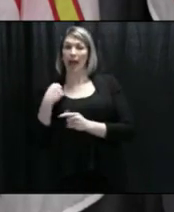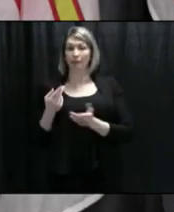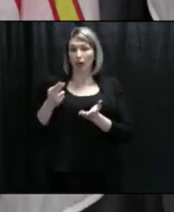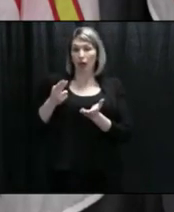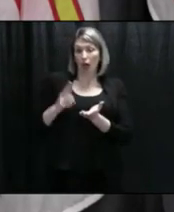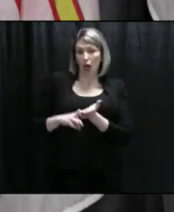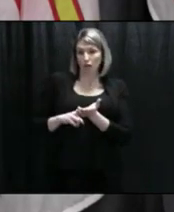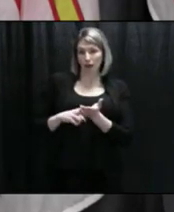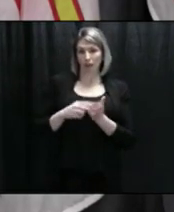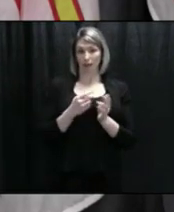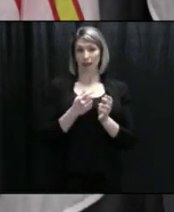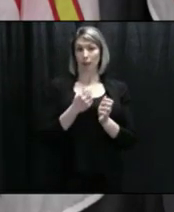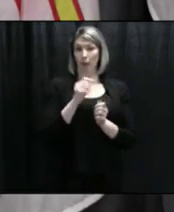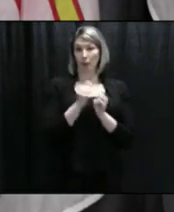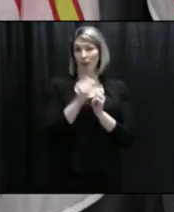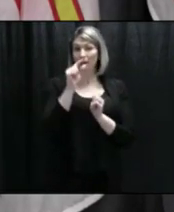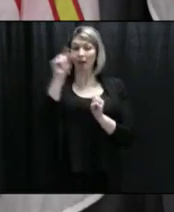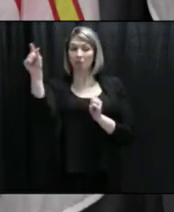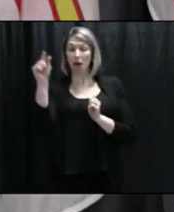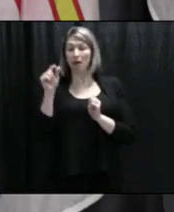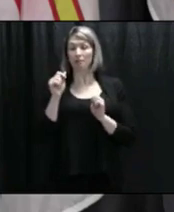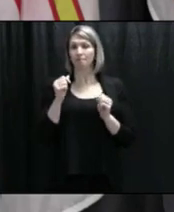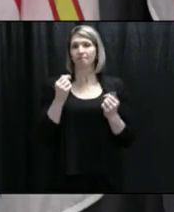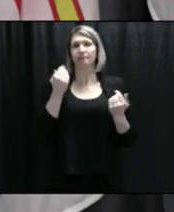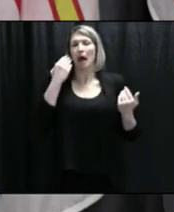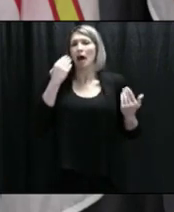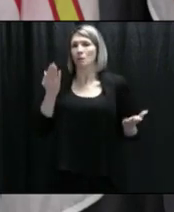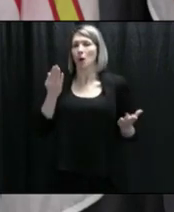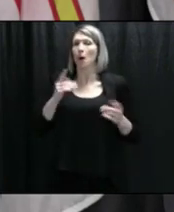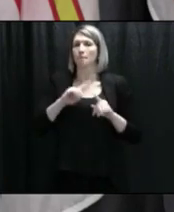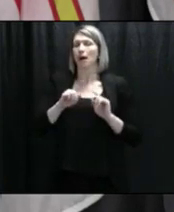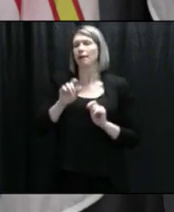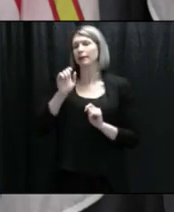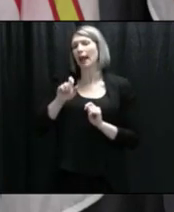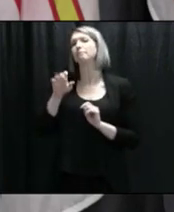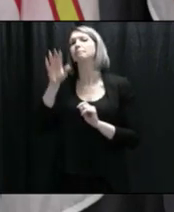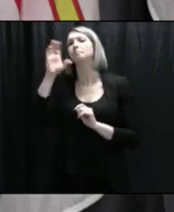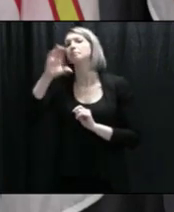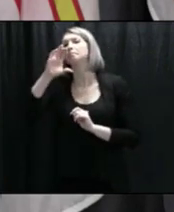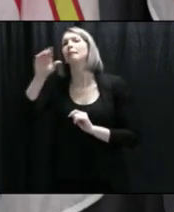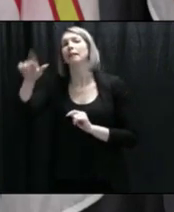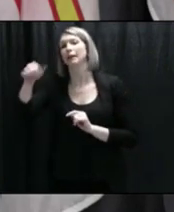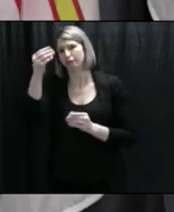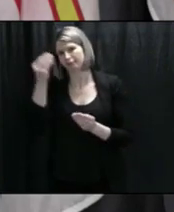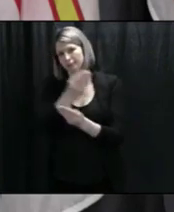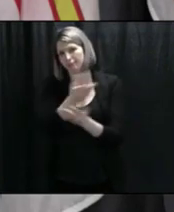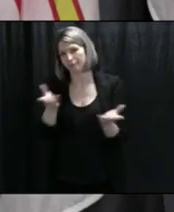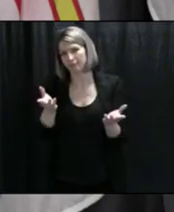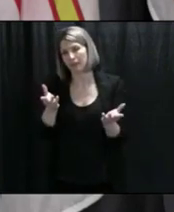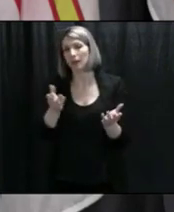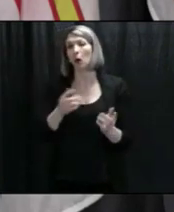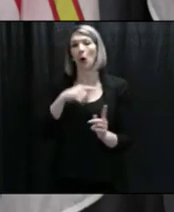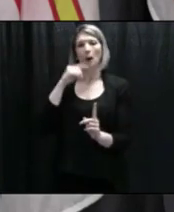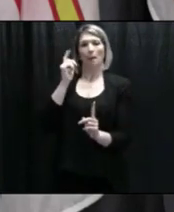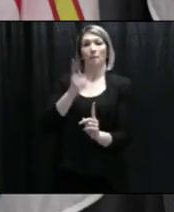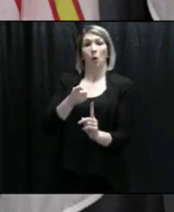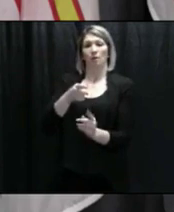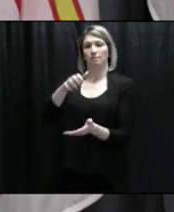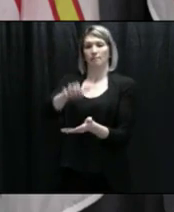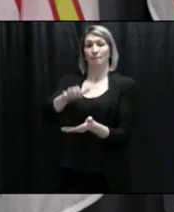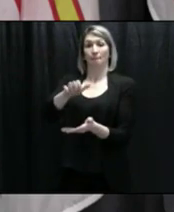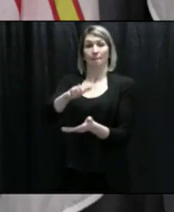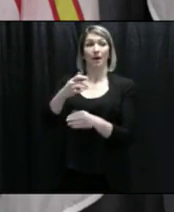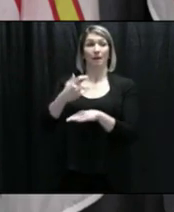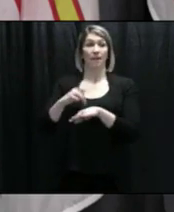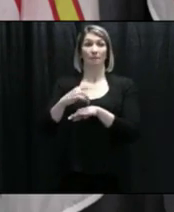contract with NLC, I could get those details for you. But the important thing is, is having the product available, given the fact that it was